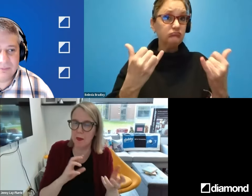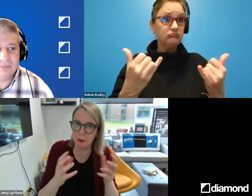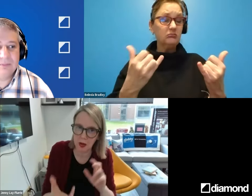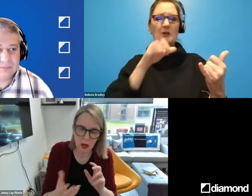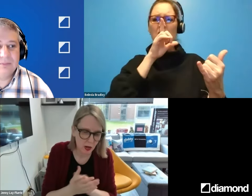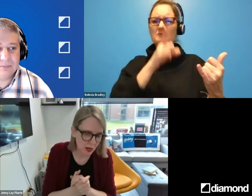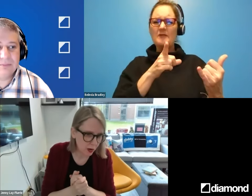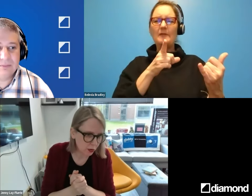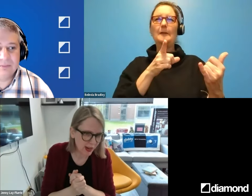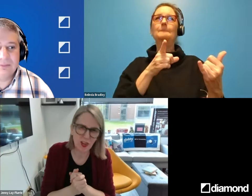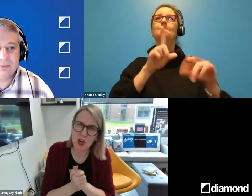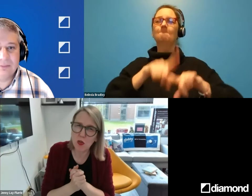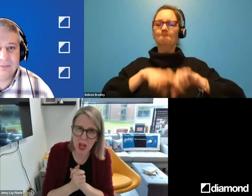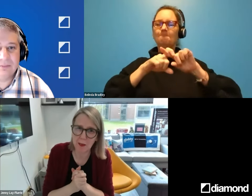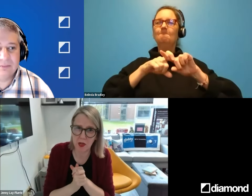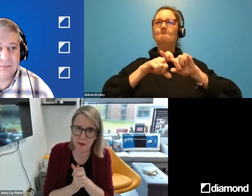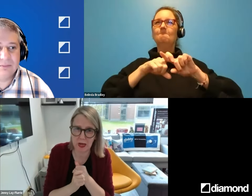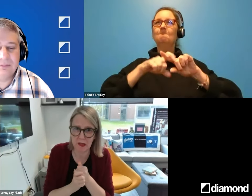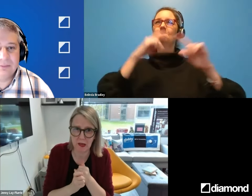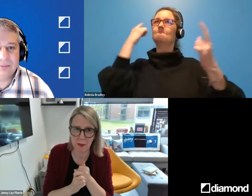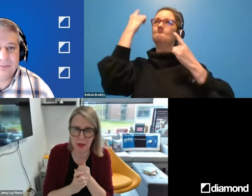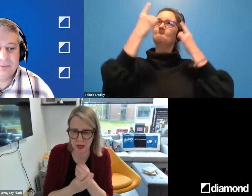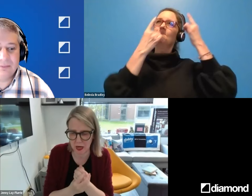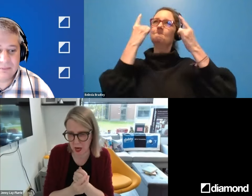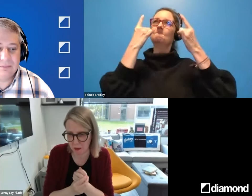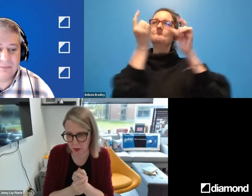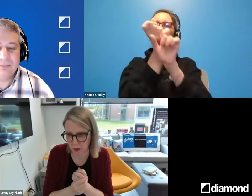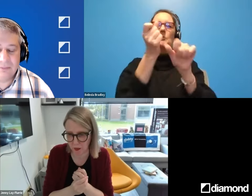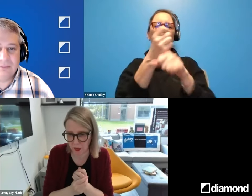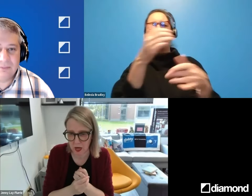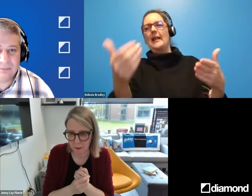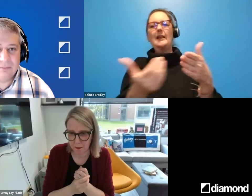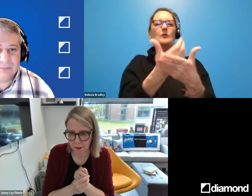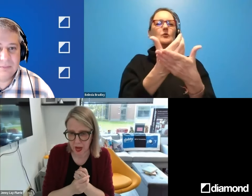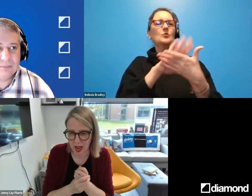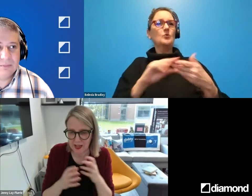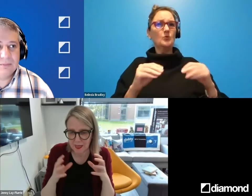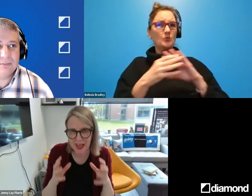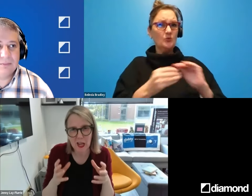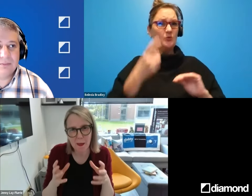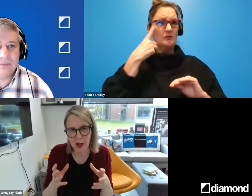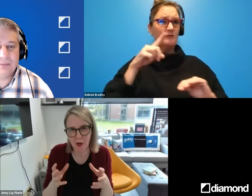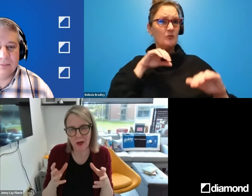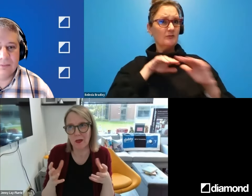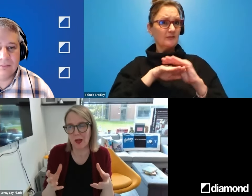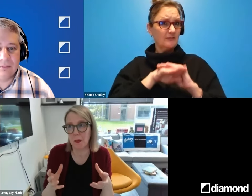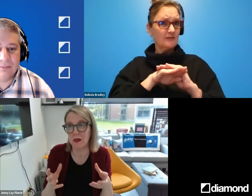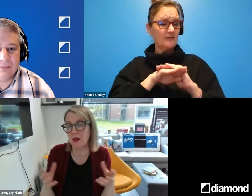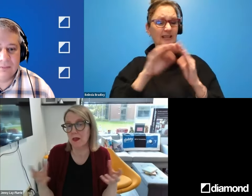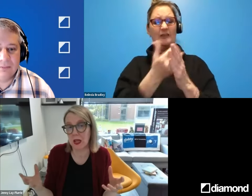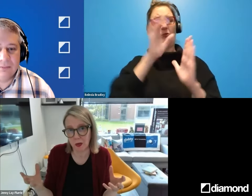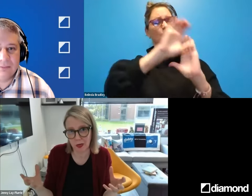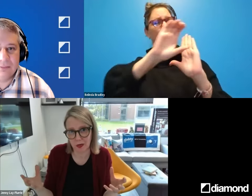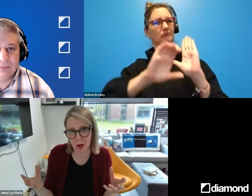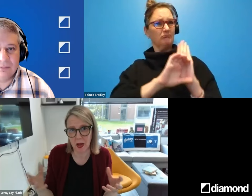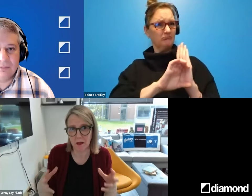reshape and, you know, create a new chapter for accessibility at Microsoft. And to think about accessibility